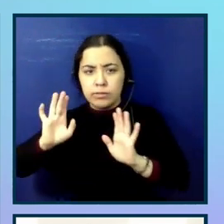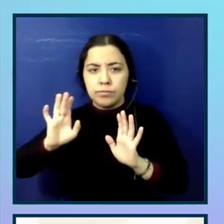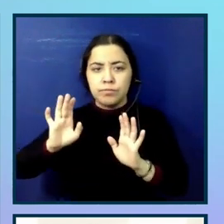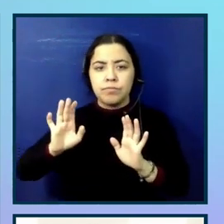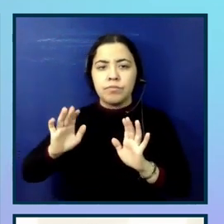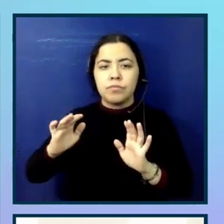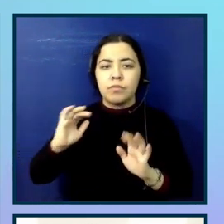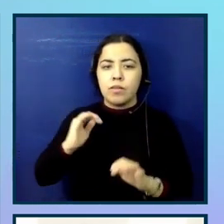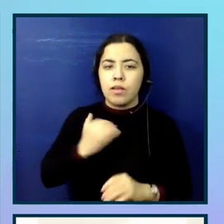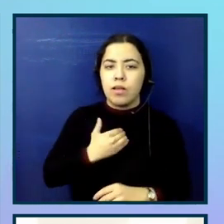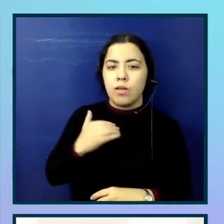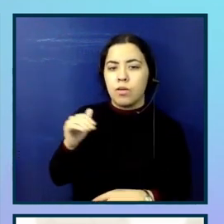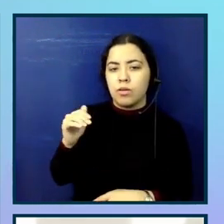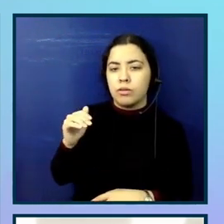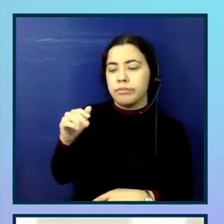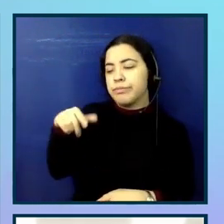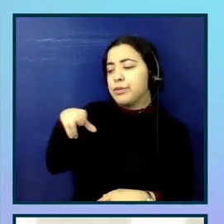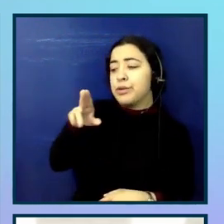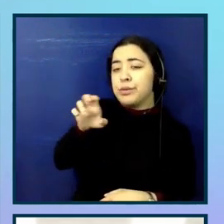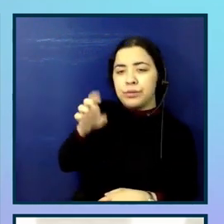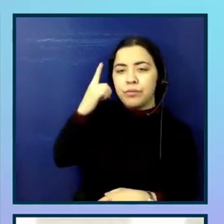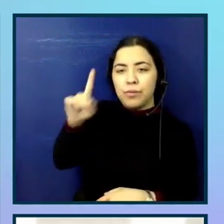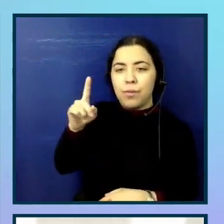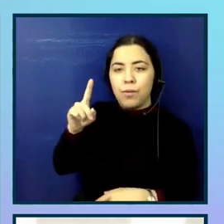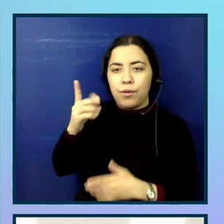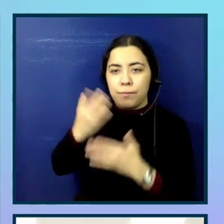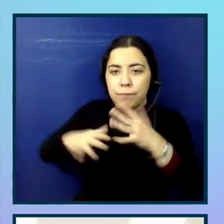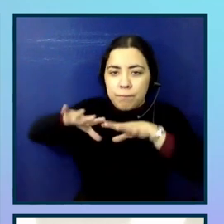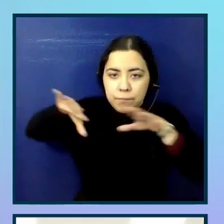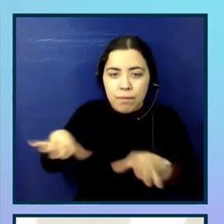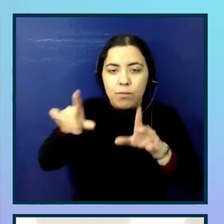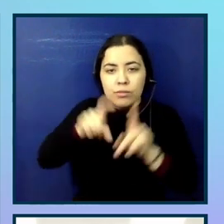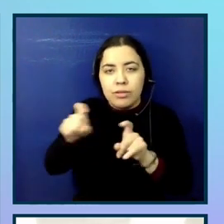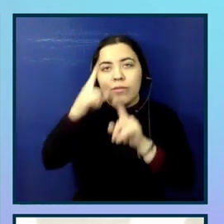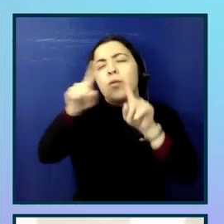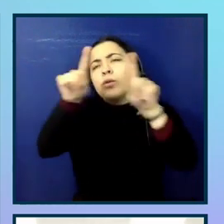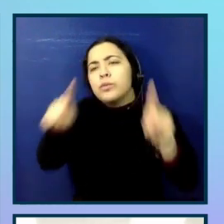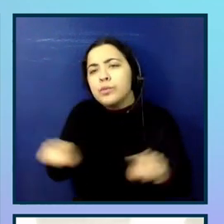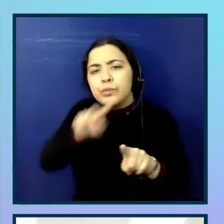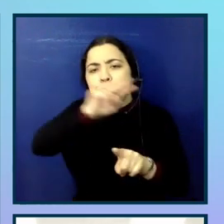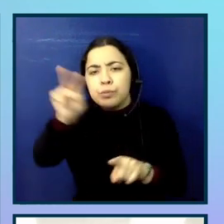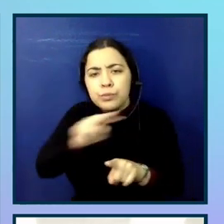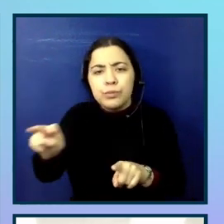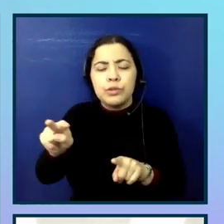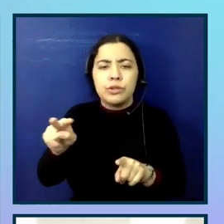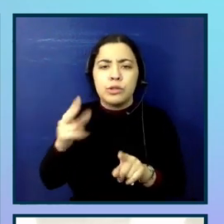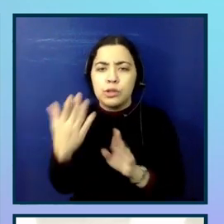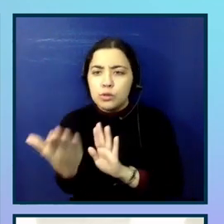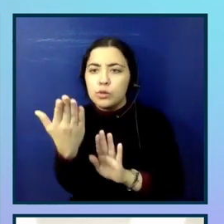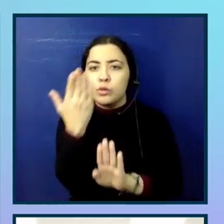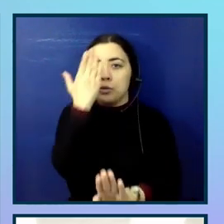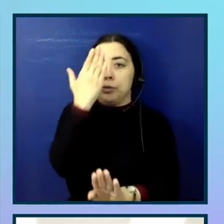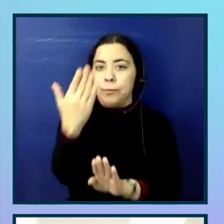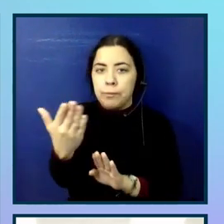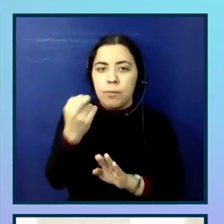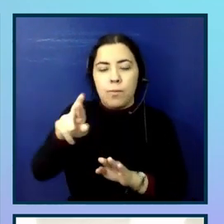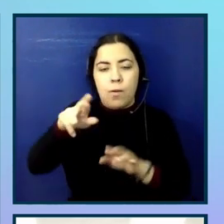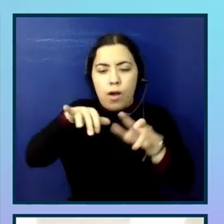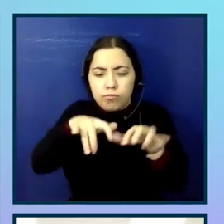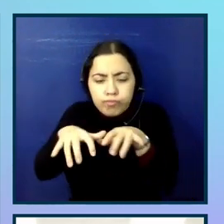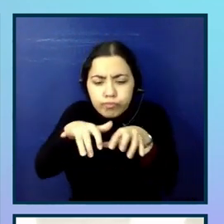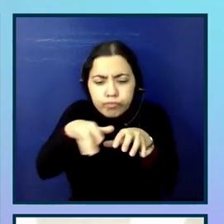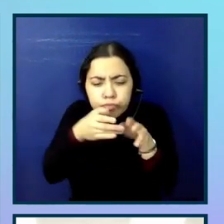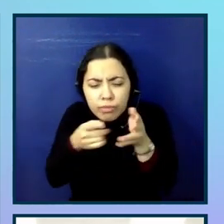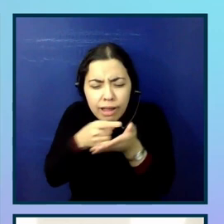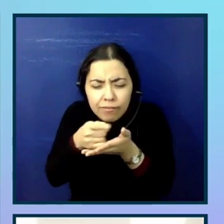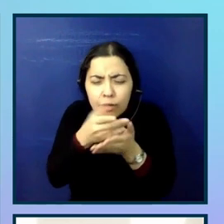So QEs run manual testing for like screen readers and zoom and keyboard navigation, and the scans are run by developers when